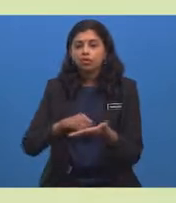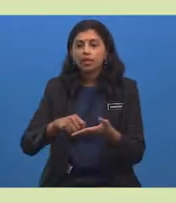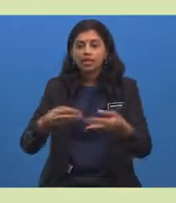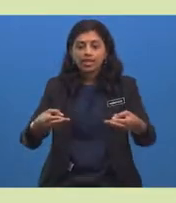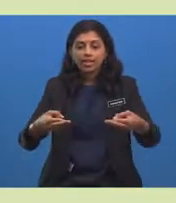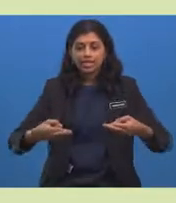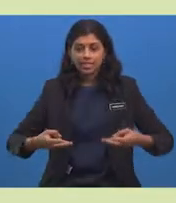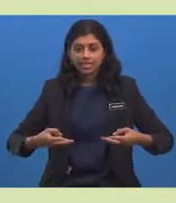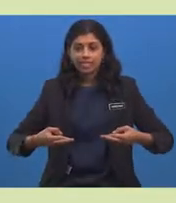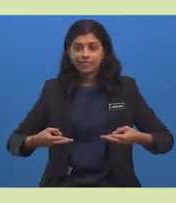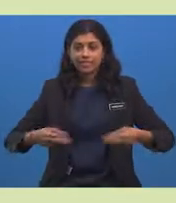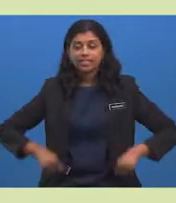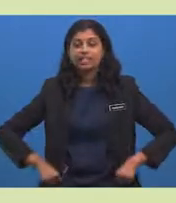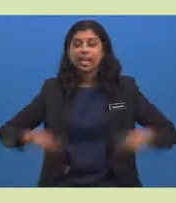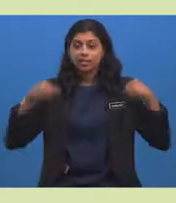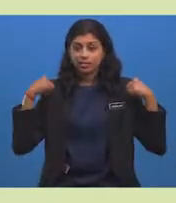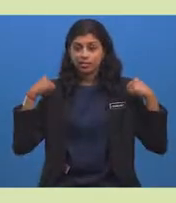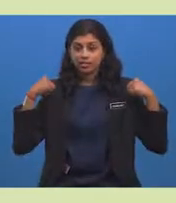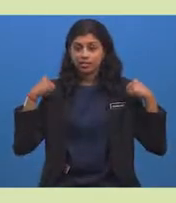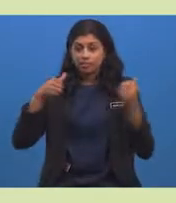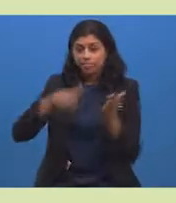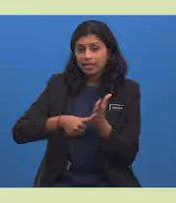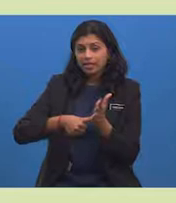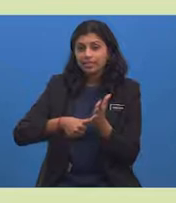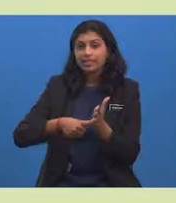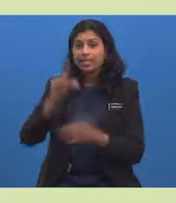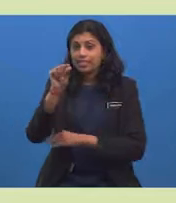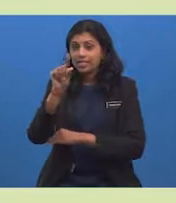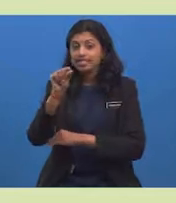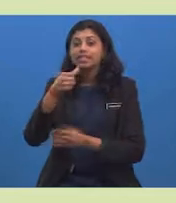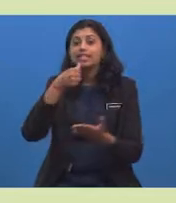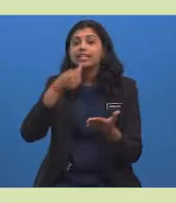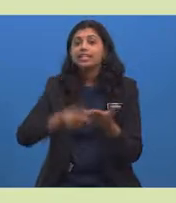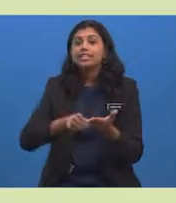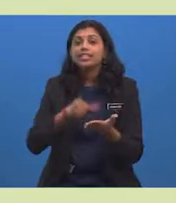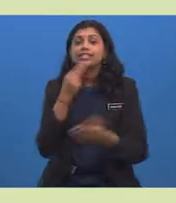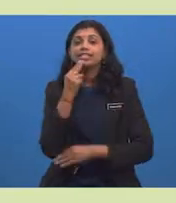and stick a stamp on the right top part of it